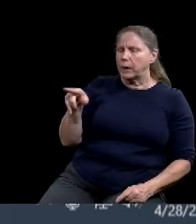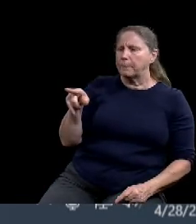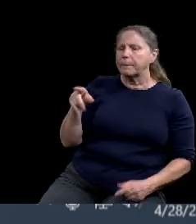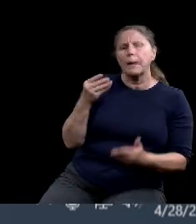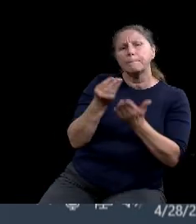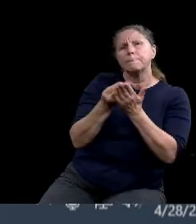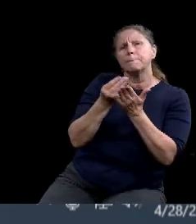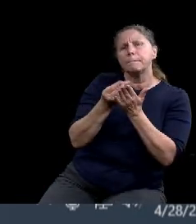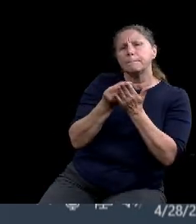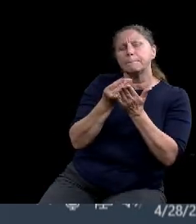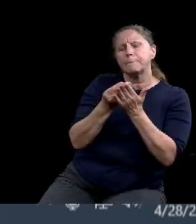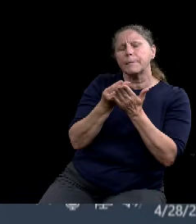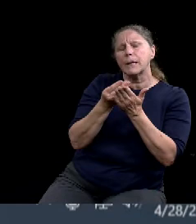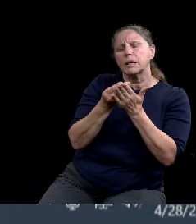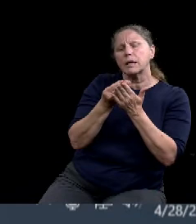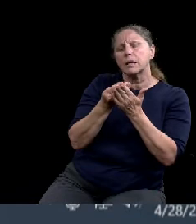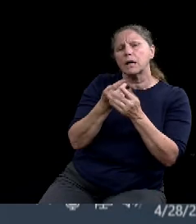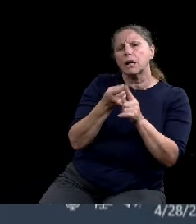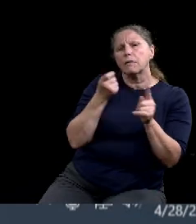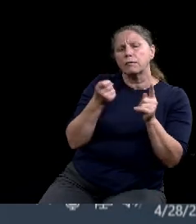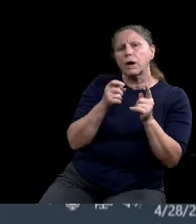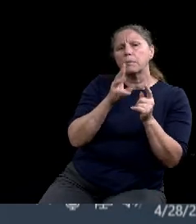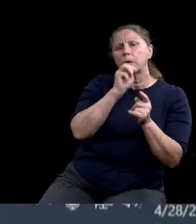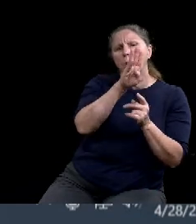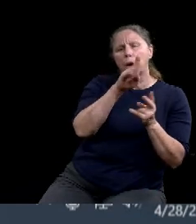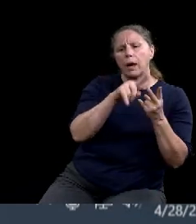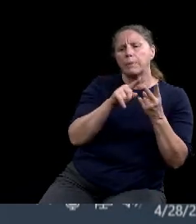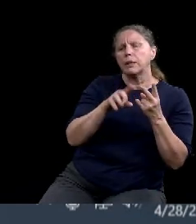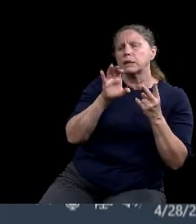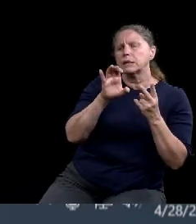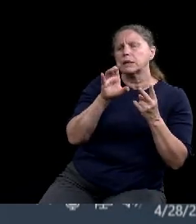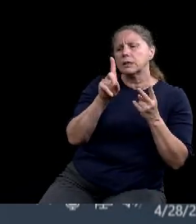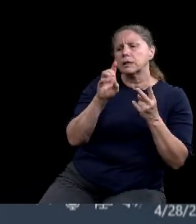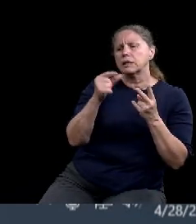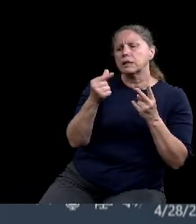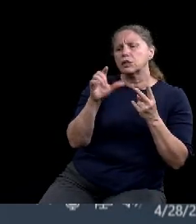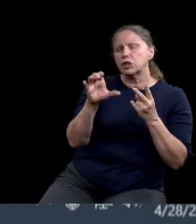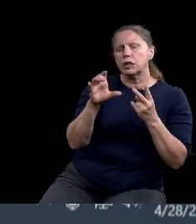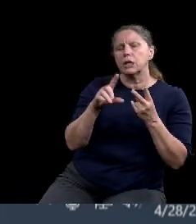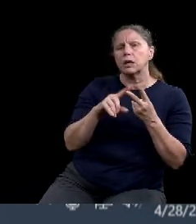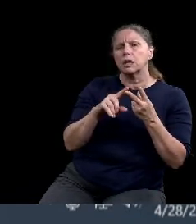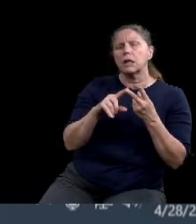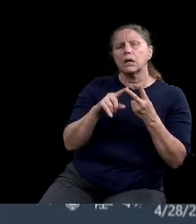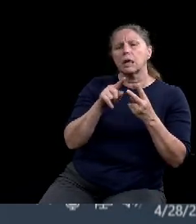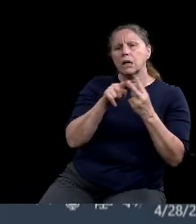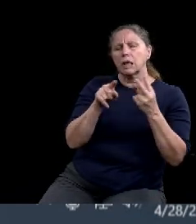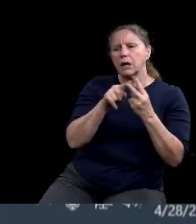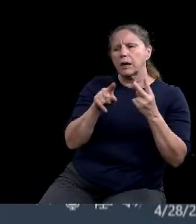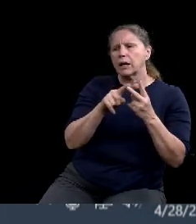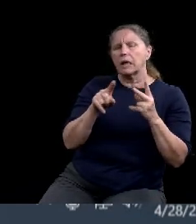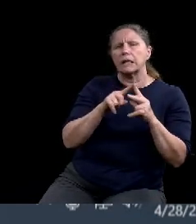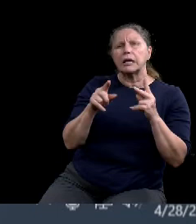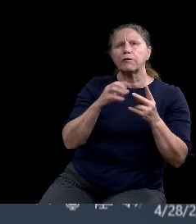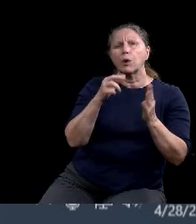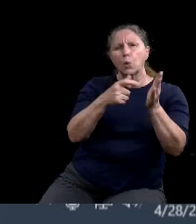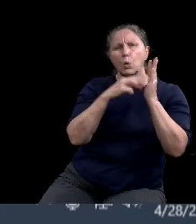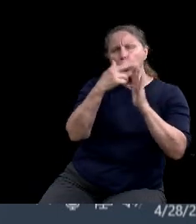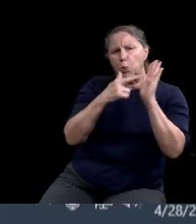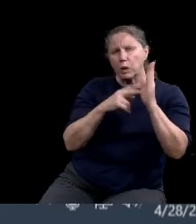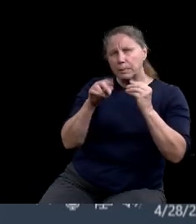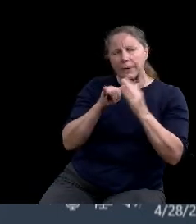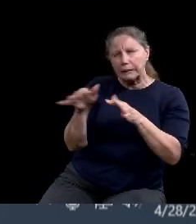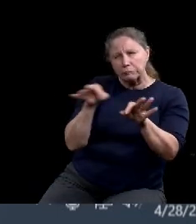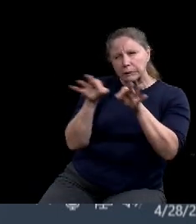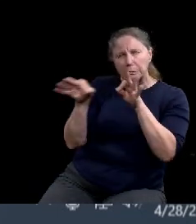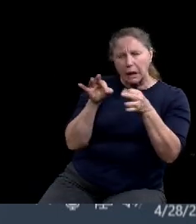the funding from CDBG, uh, there, there are some different qualifications on either one of those. Can you, you mind just kind of going over that,